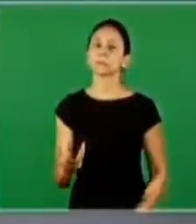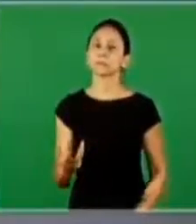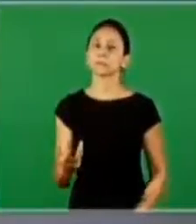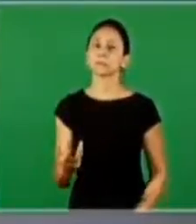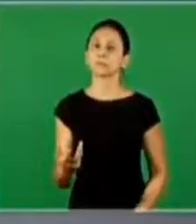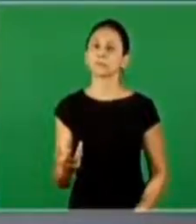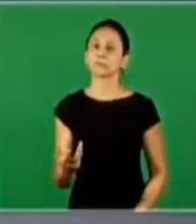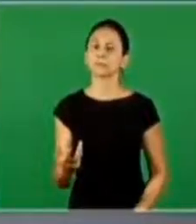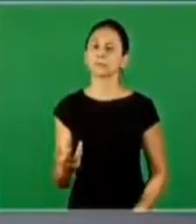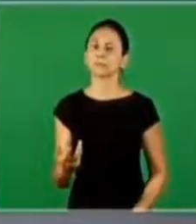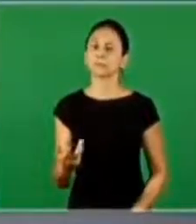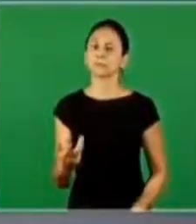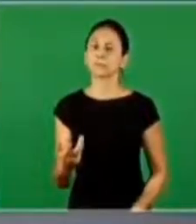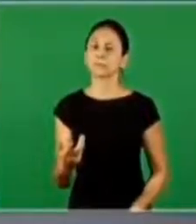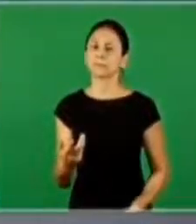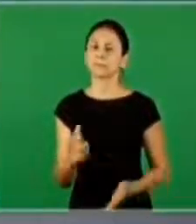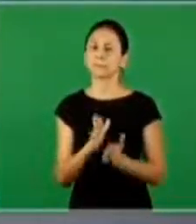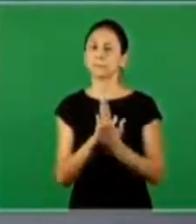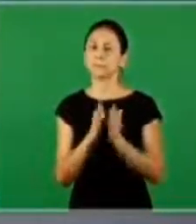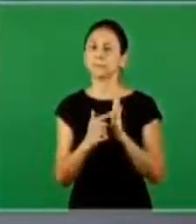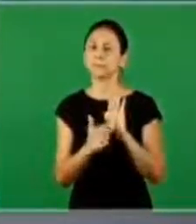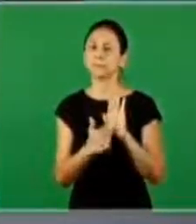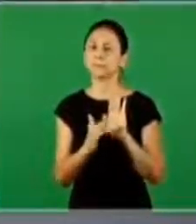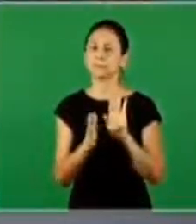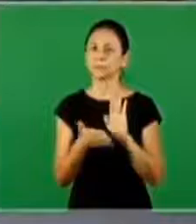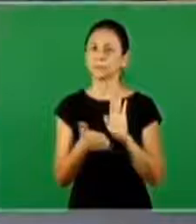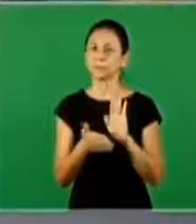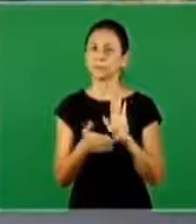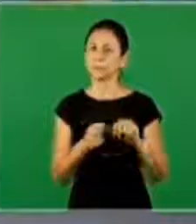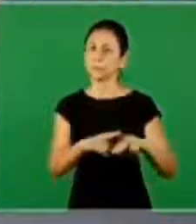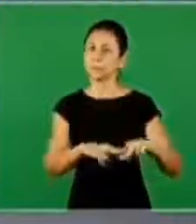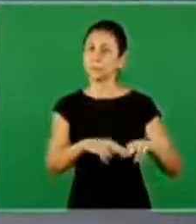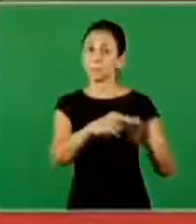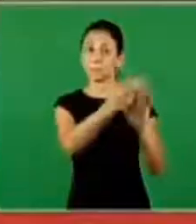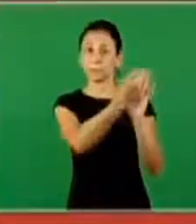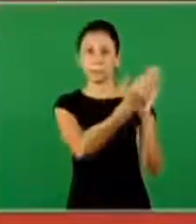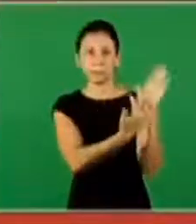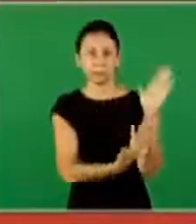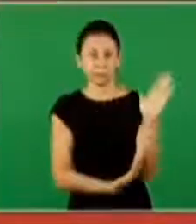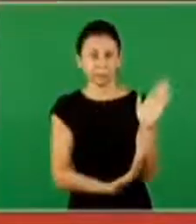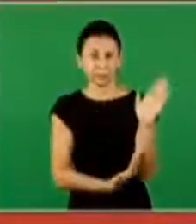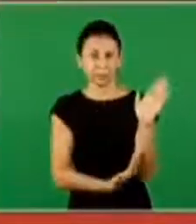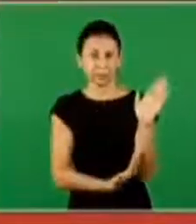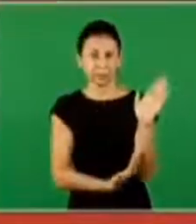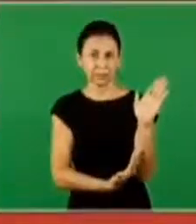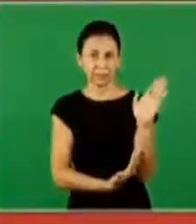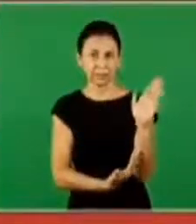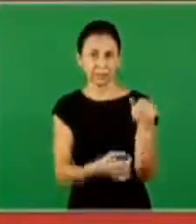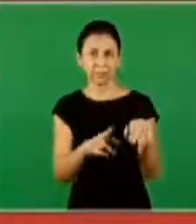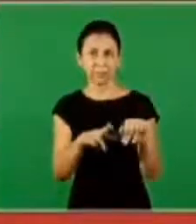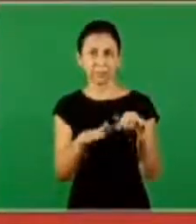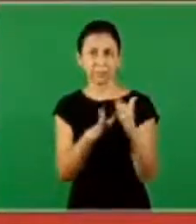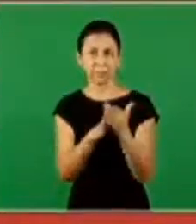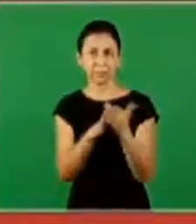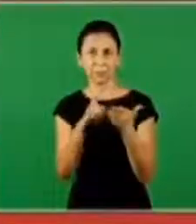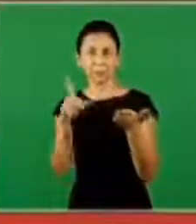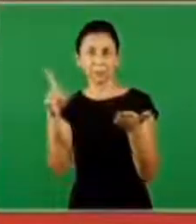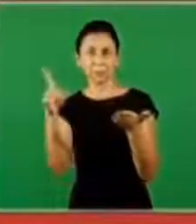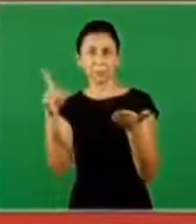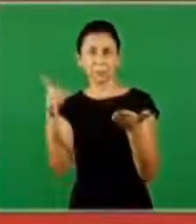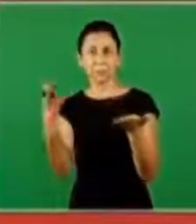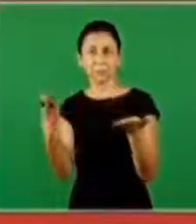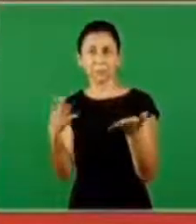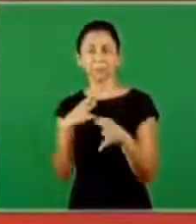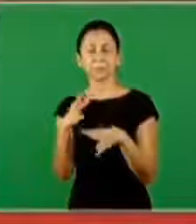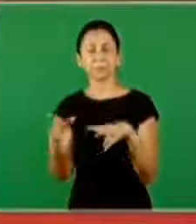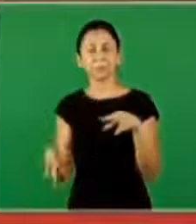there in the past they said they overcame through the blood and through the word so look at this which